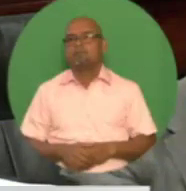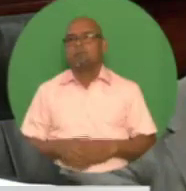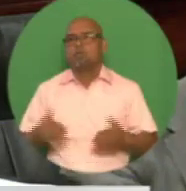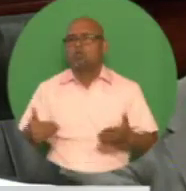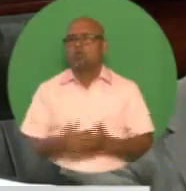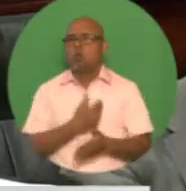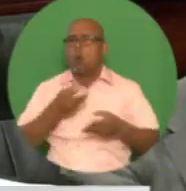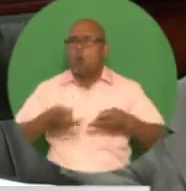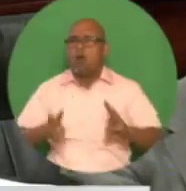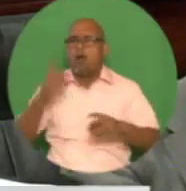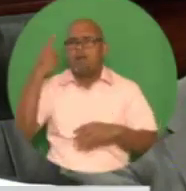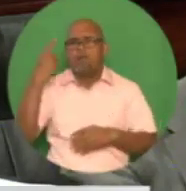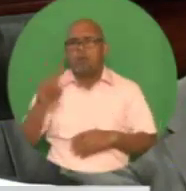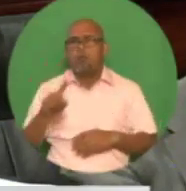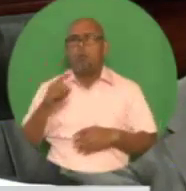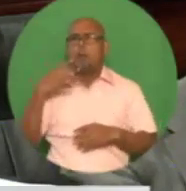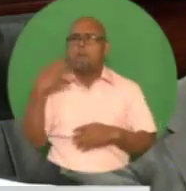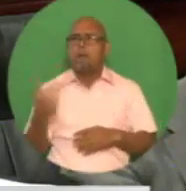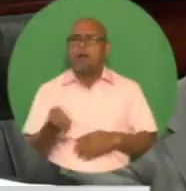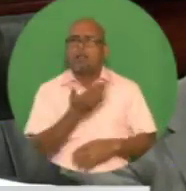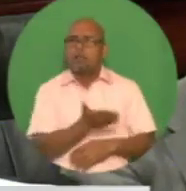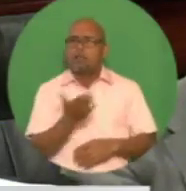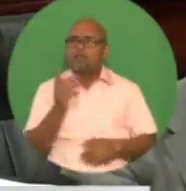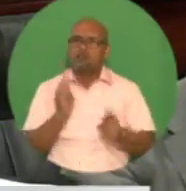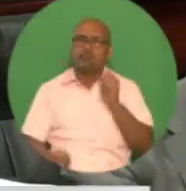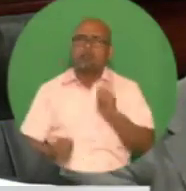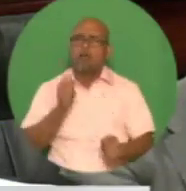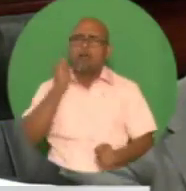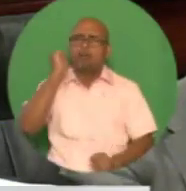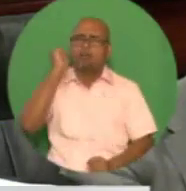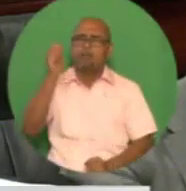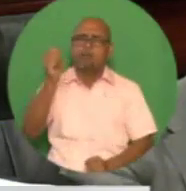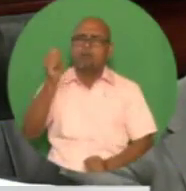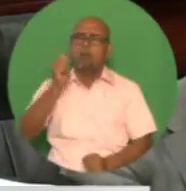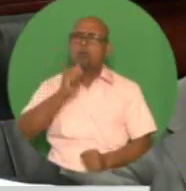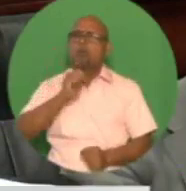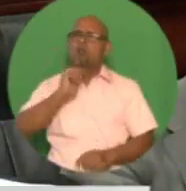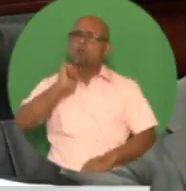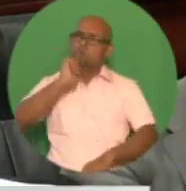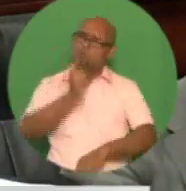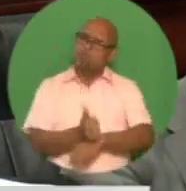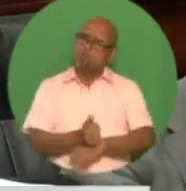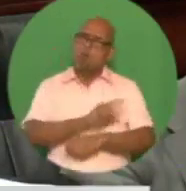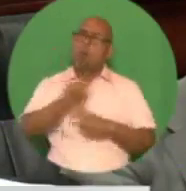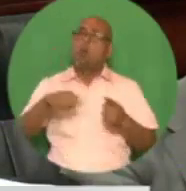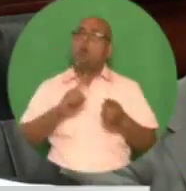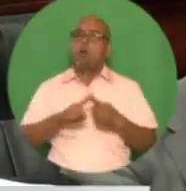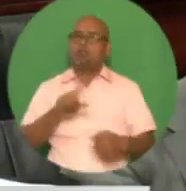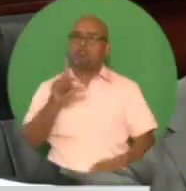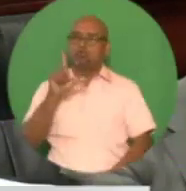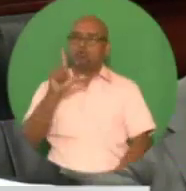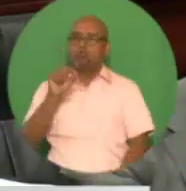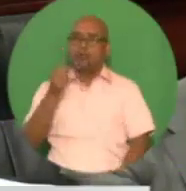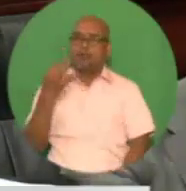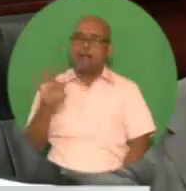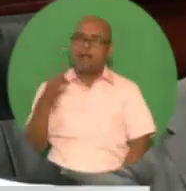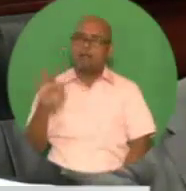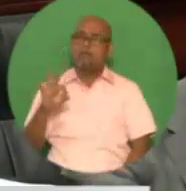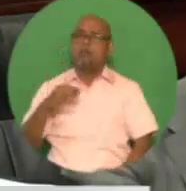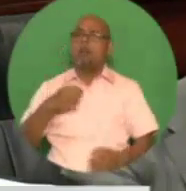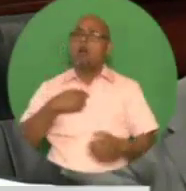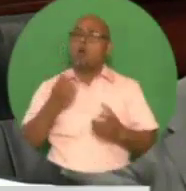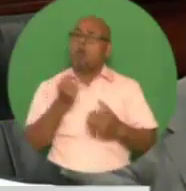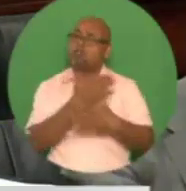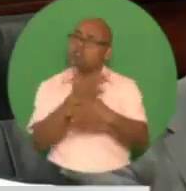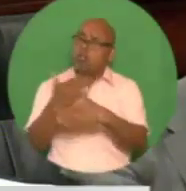utilizing best practice could be in place in the first quarter of calendar 2019. I wish to share with this Honorable